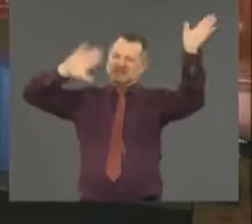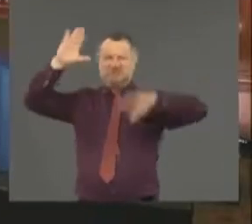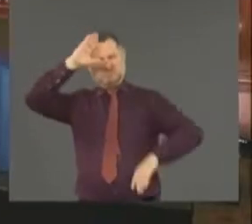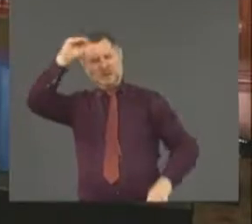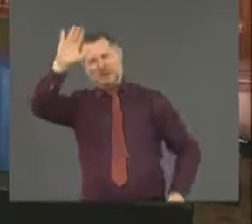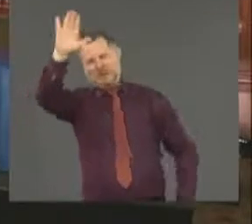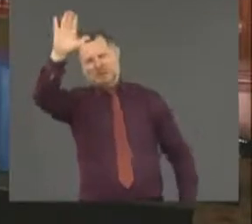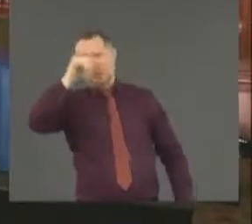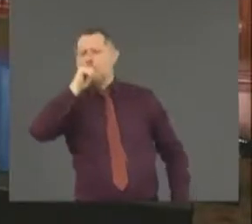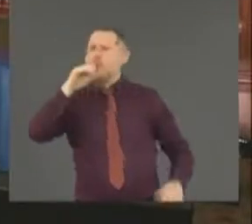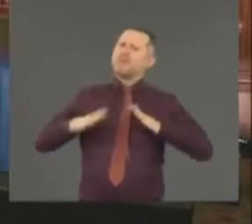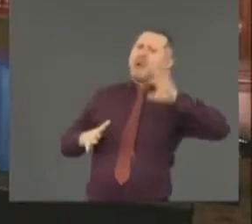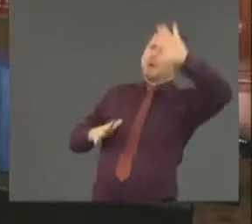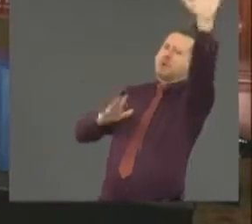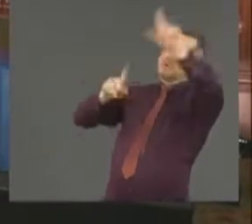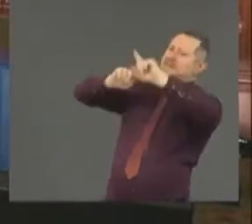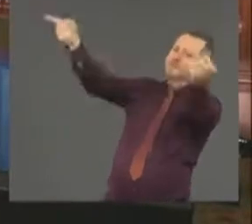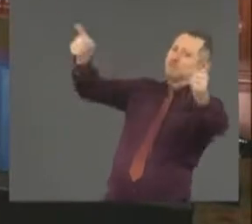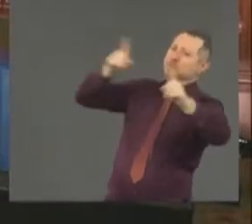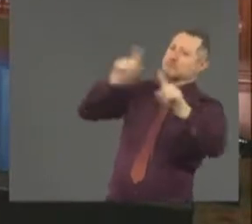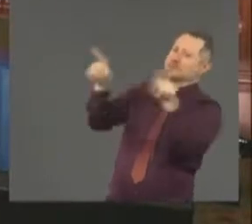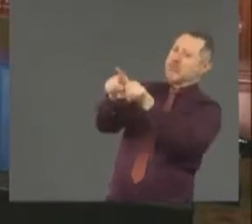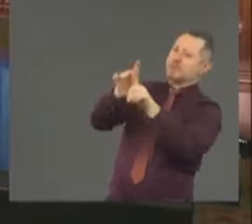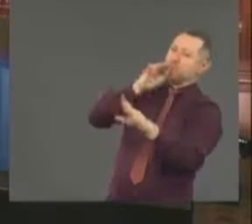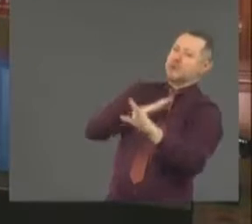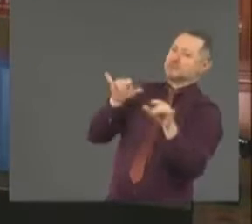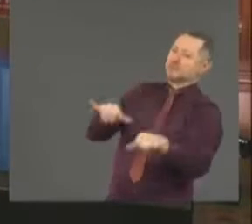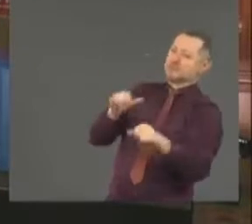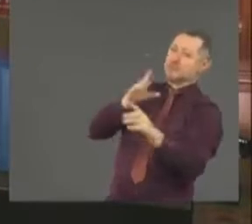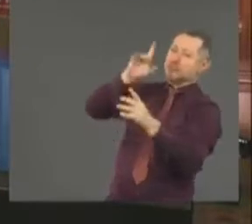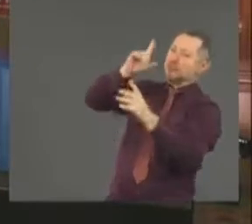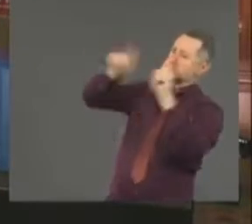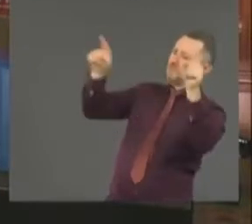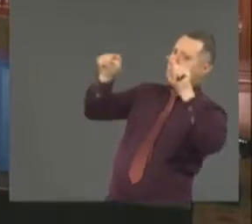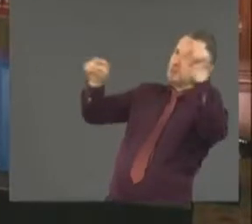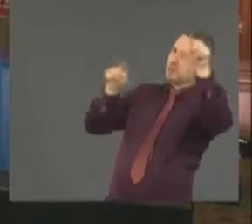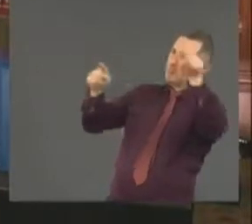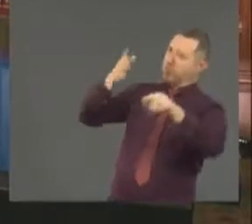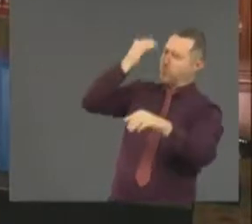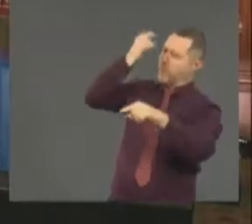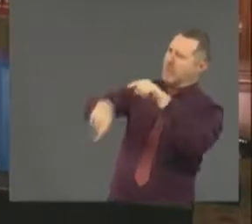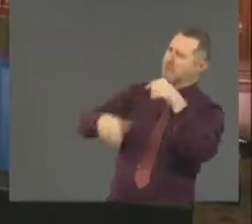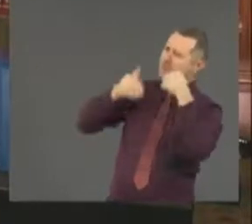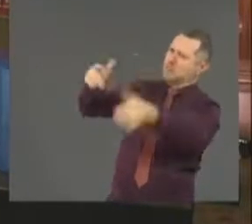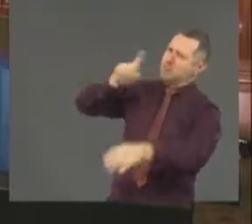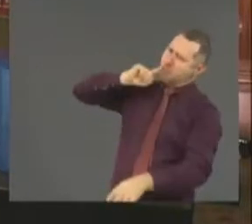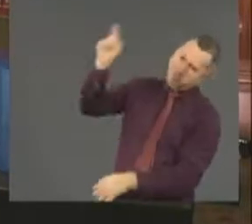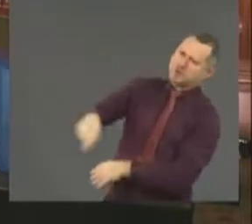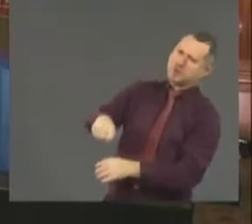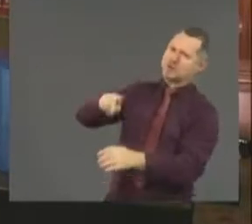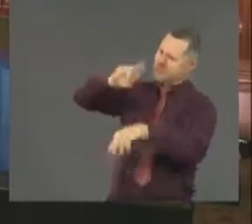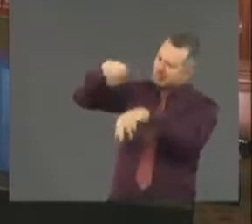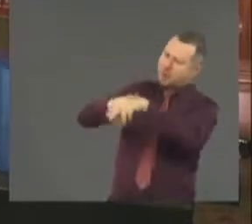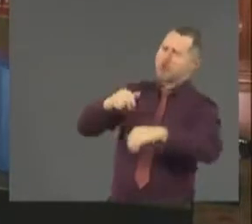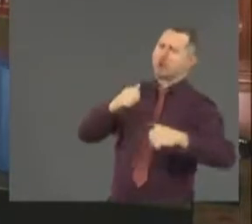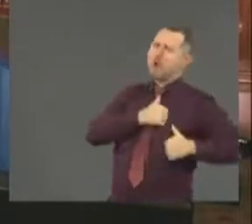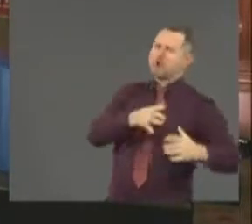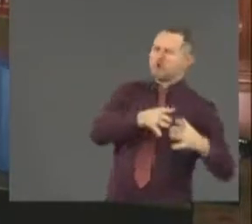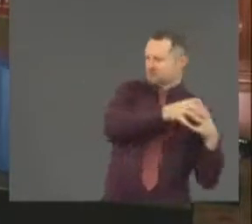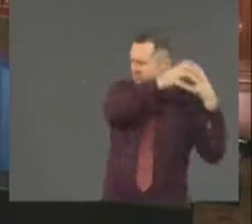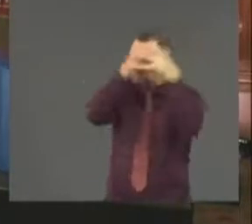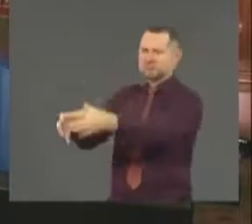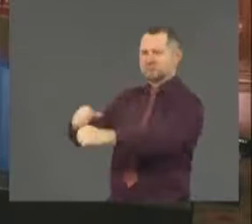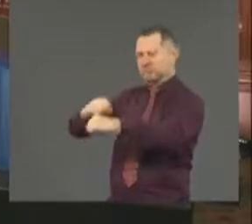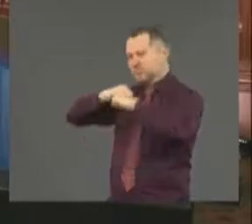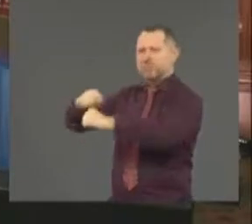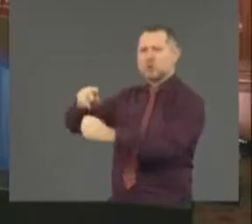then mayor? I mean governor. Why can't you come in and bring the national guard? Why can't you overrule the mayor? could. You literally would have